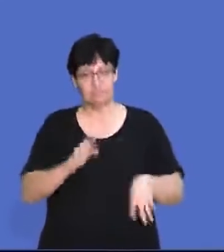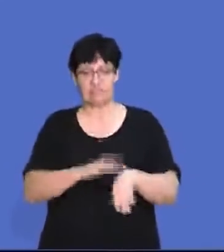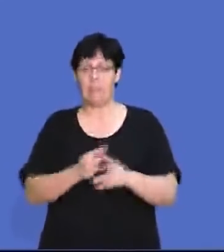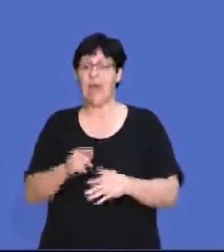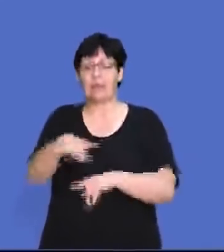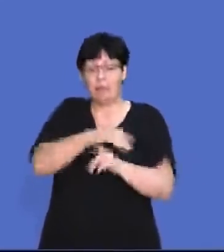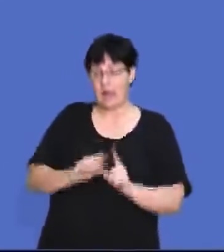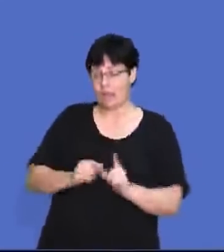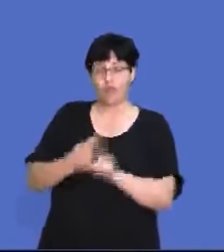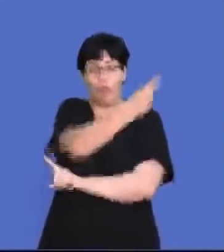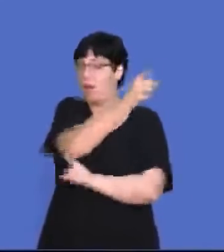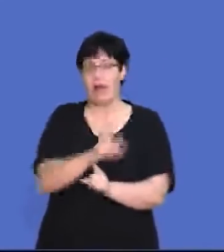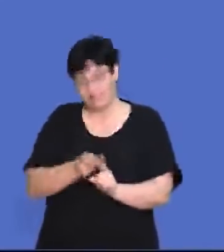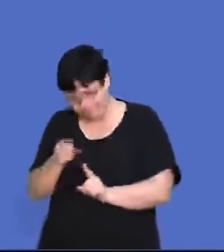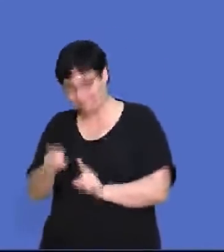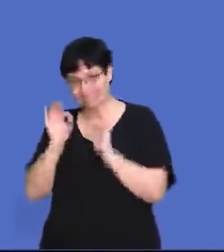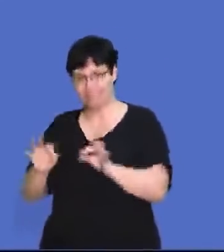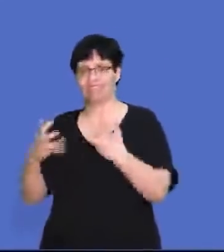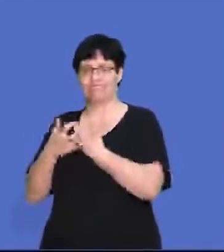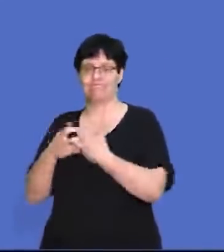right time and at the right place.